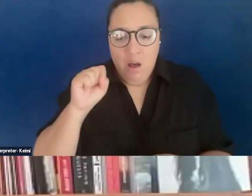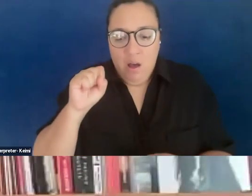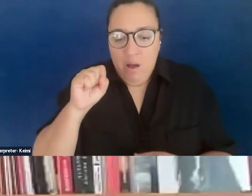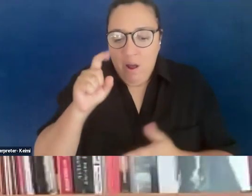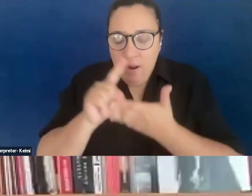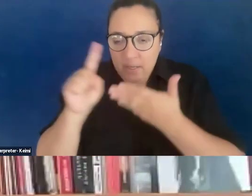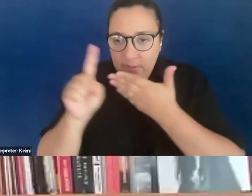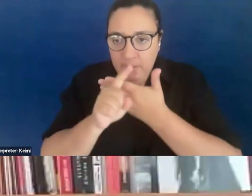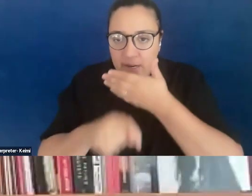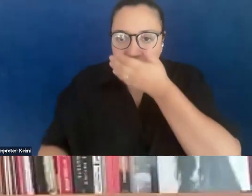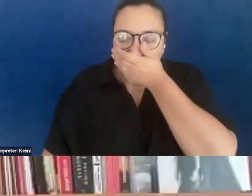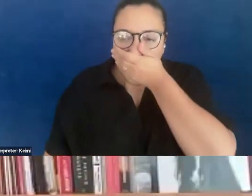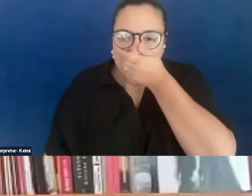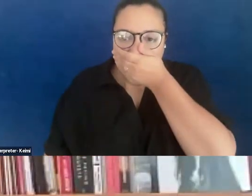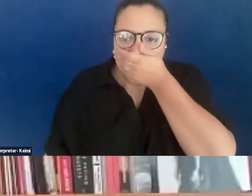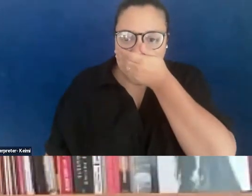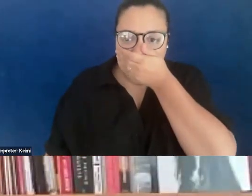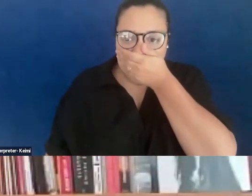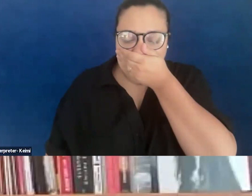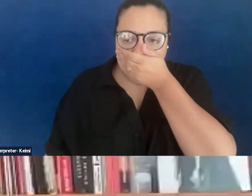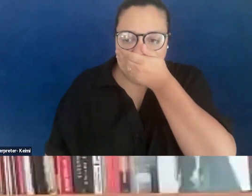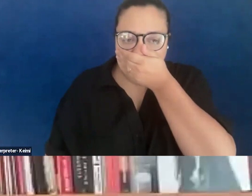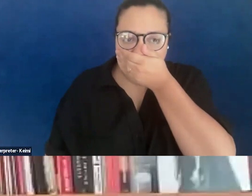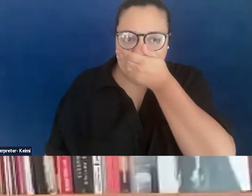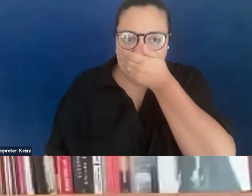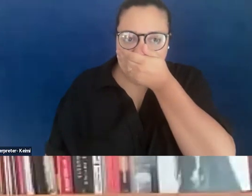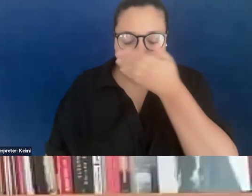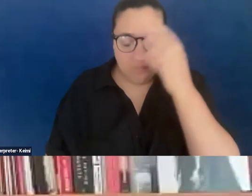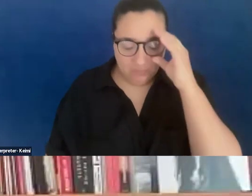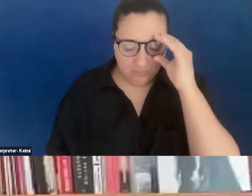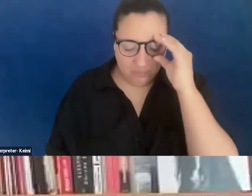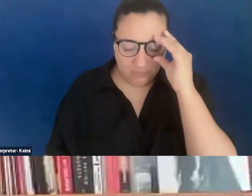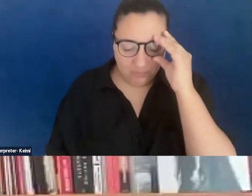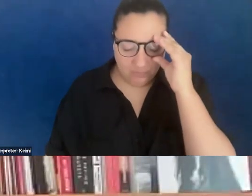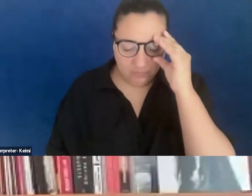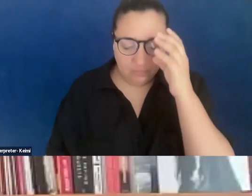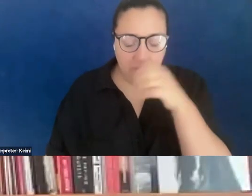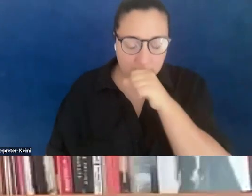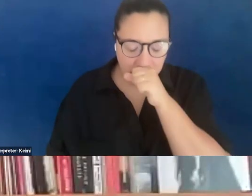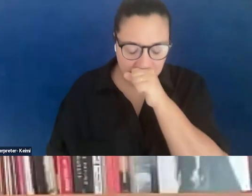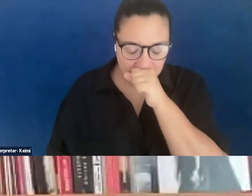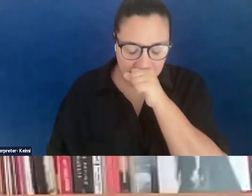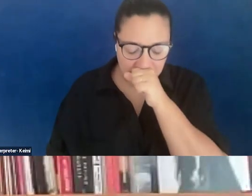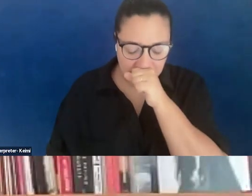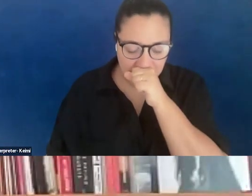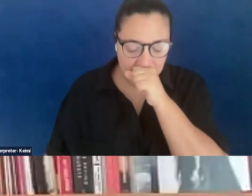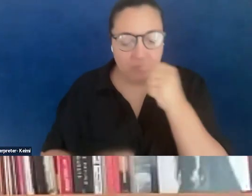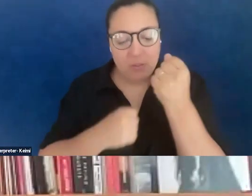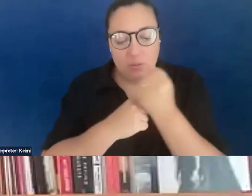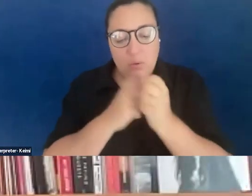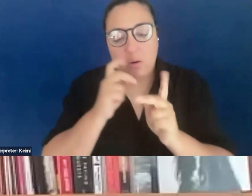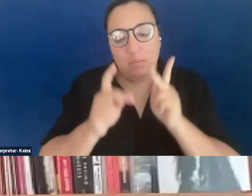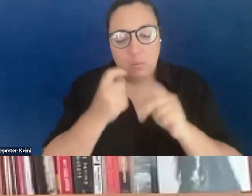So I can not only support people, get a sense of what's happening in real time with their struggles, but also